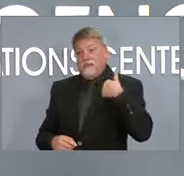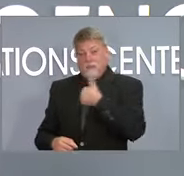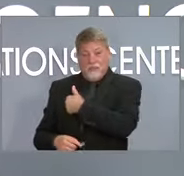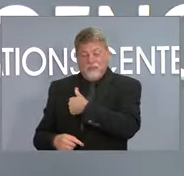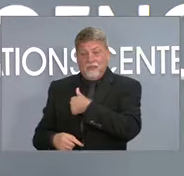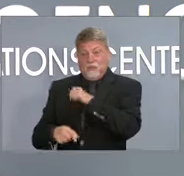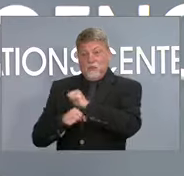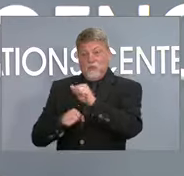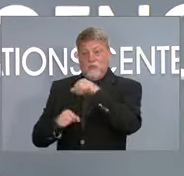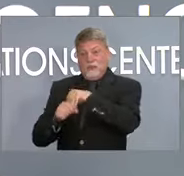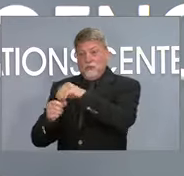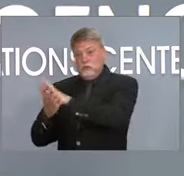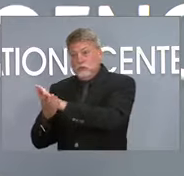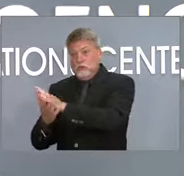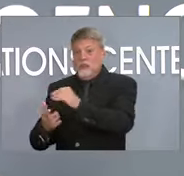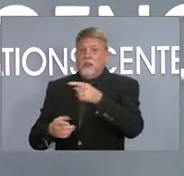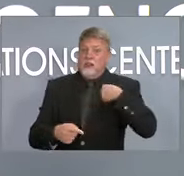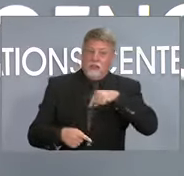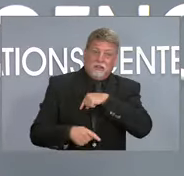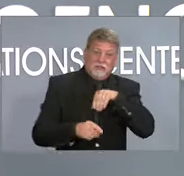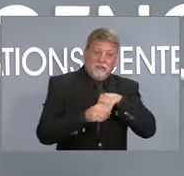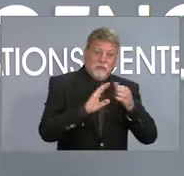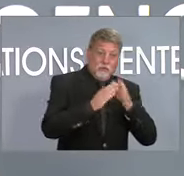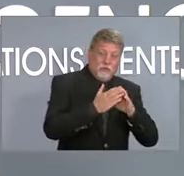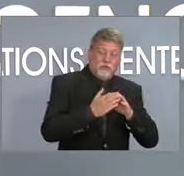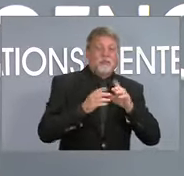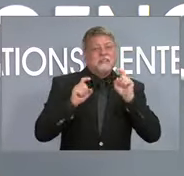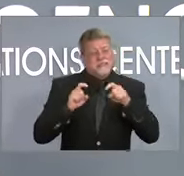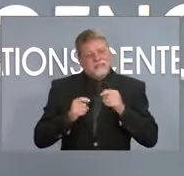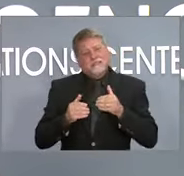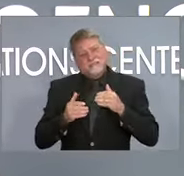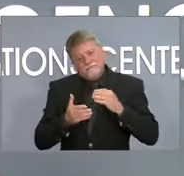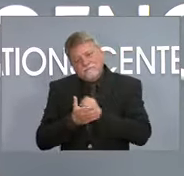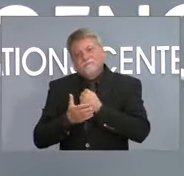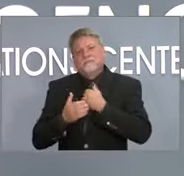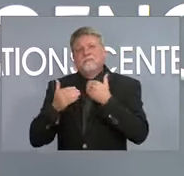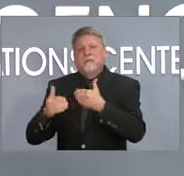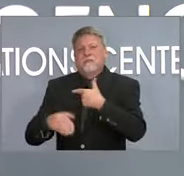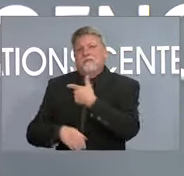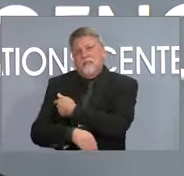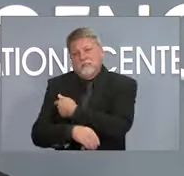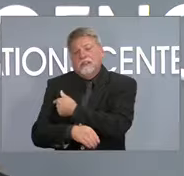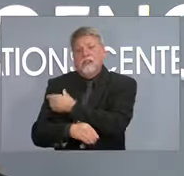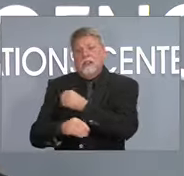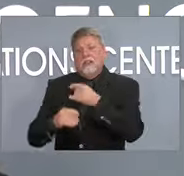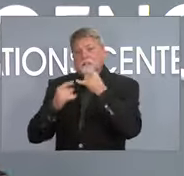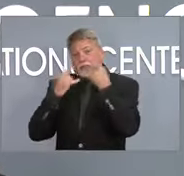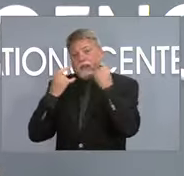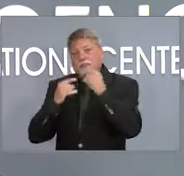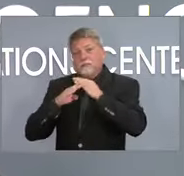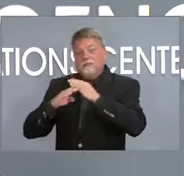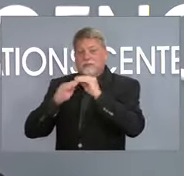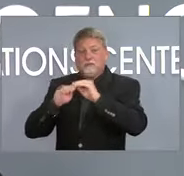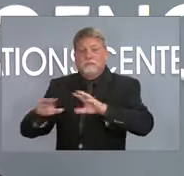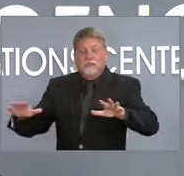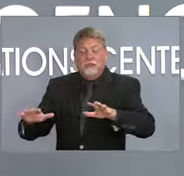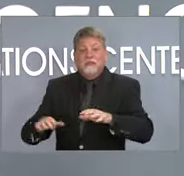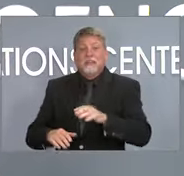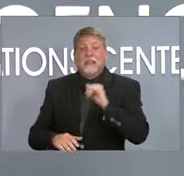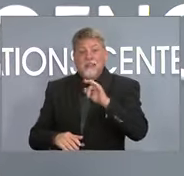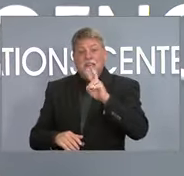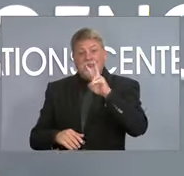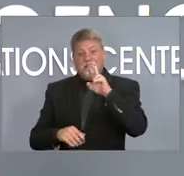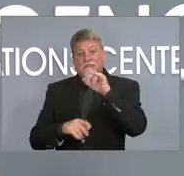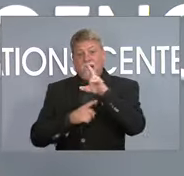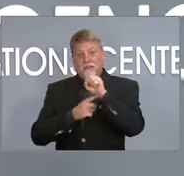those of us in the community need to get vaccinated if you are eligible and need to wear masks to prevent the spread of virus, right? Because the more virus circulating, that